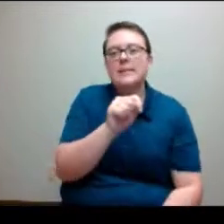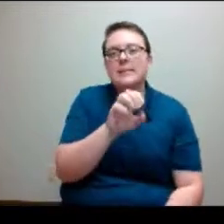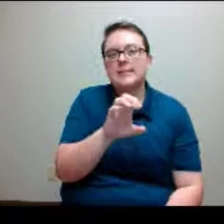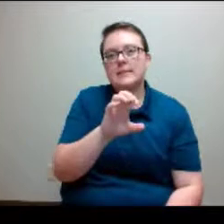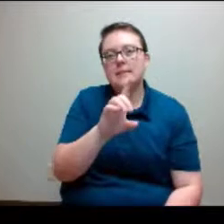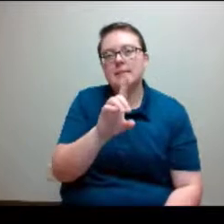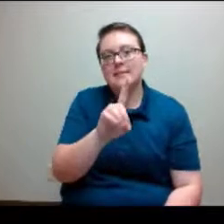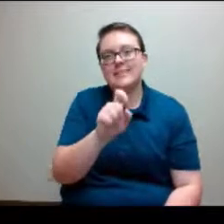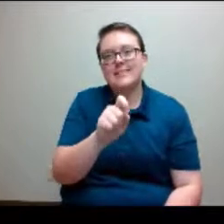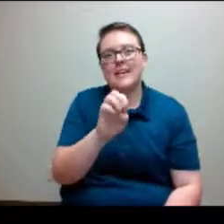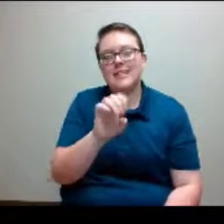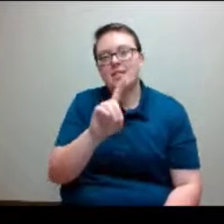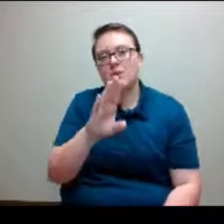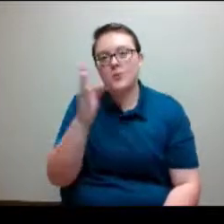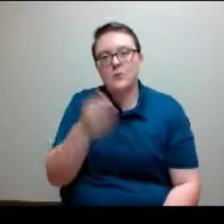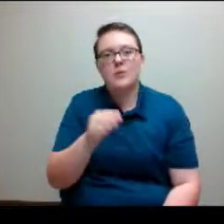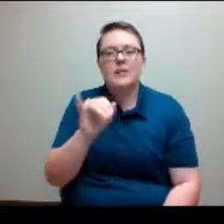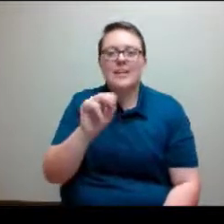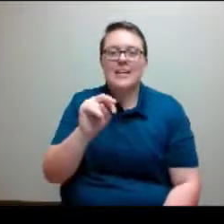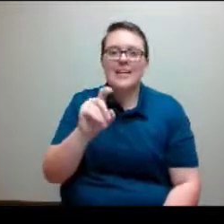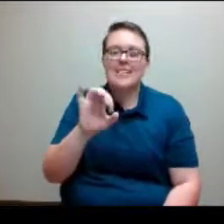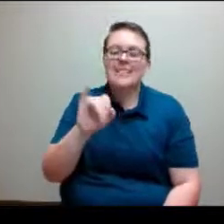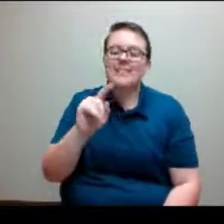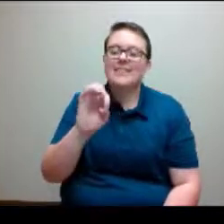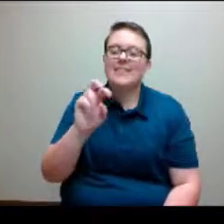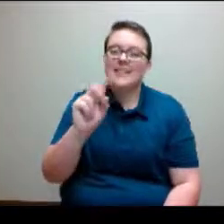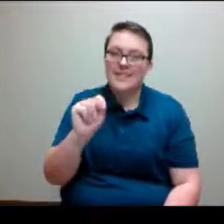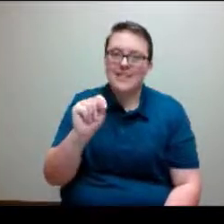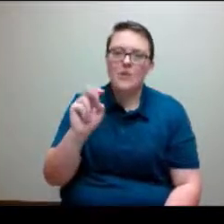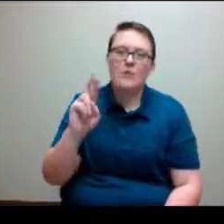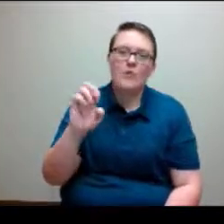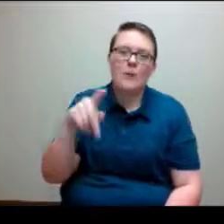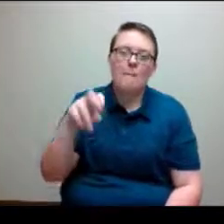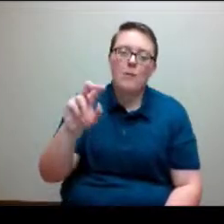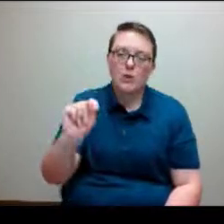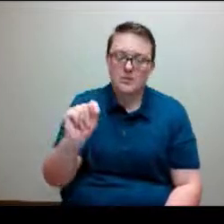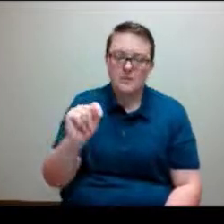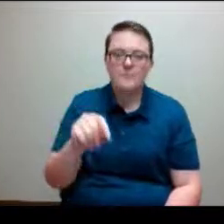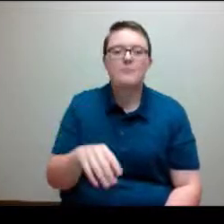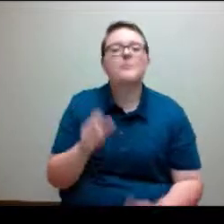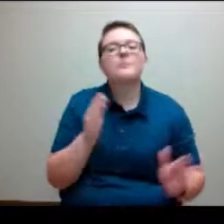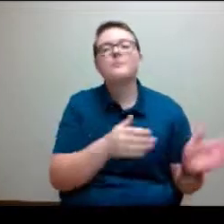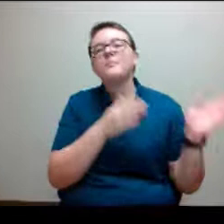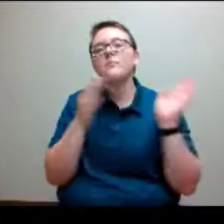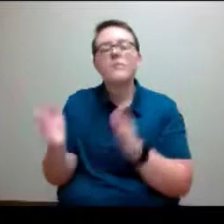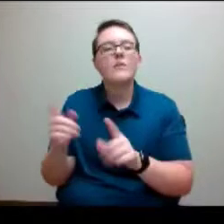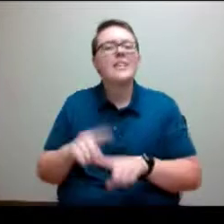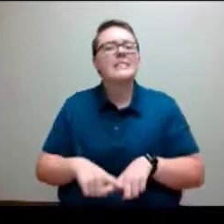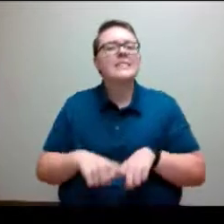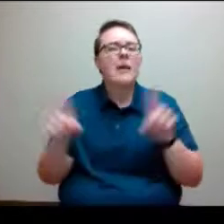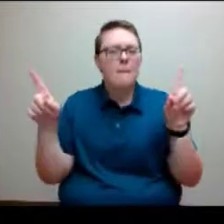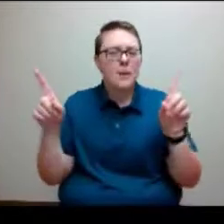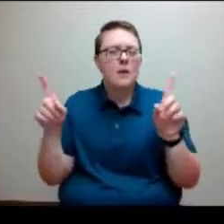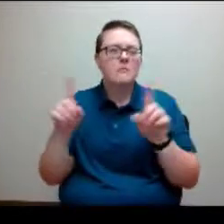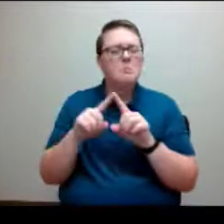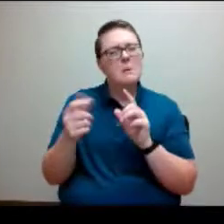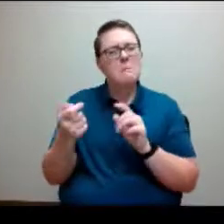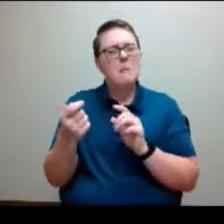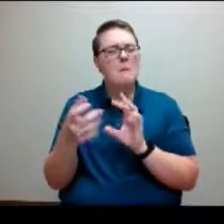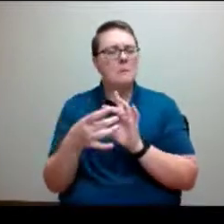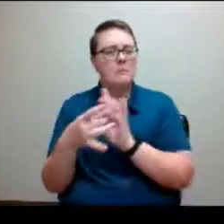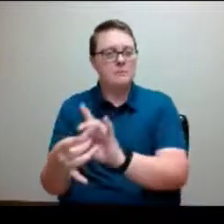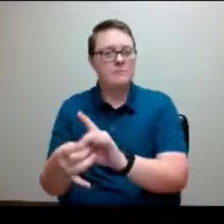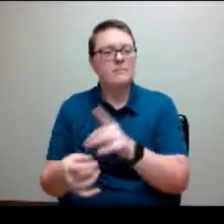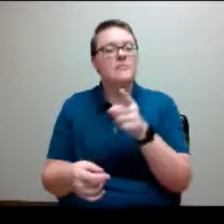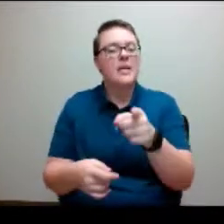Kind of related to the care team, but a separate area that we oversee is the Eliminating Barriers Fund. So this is a grants program